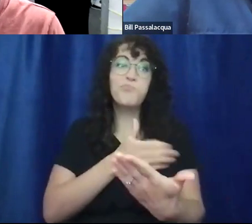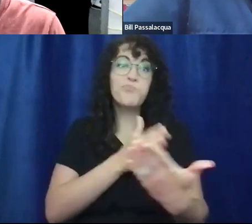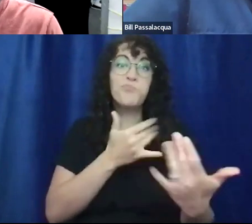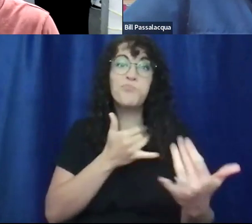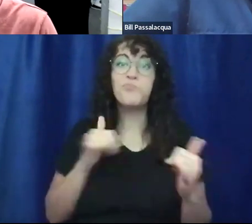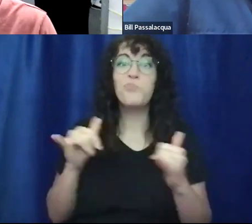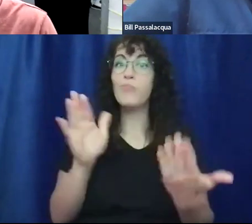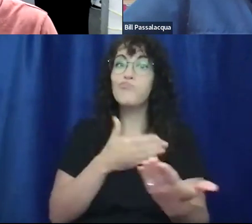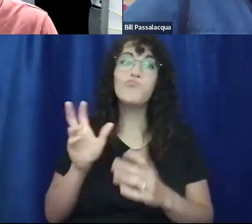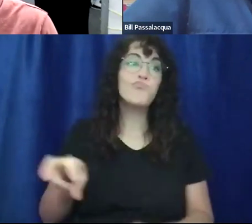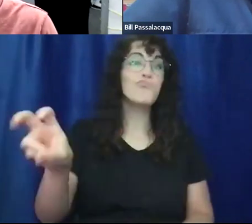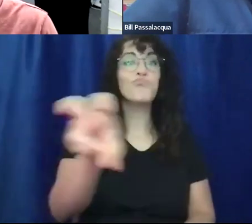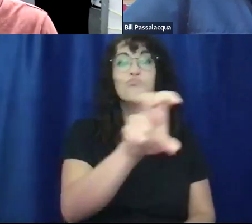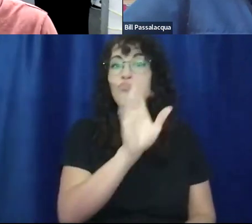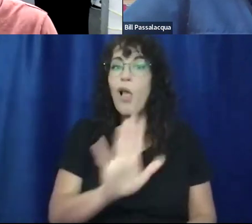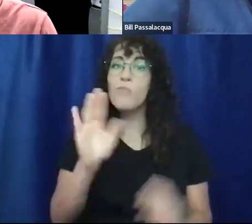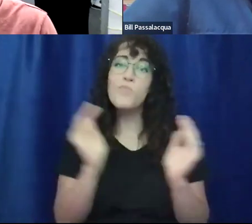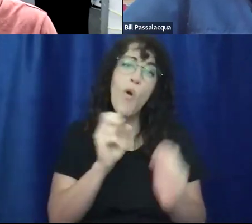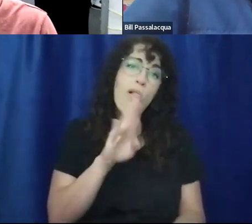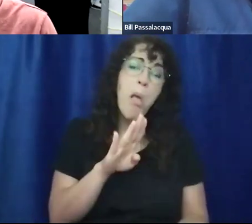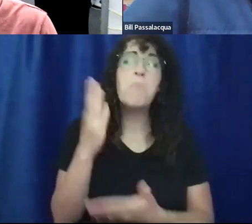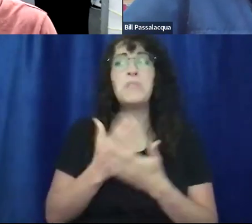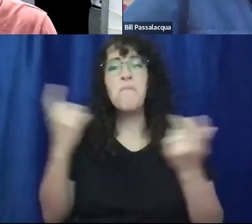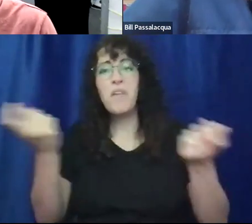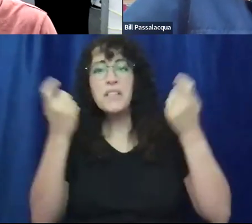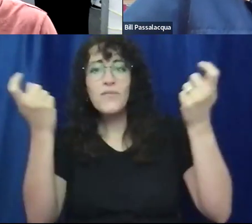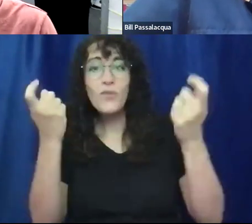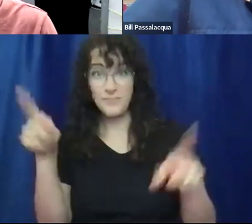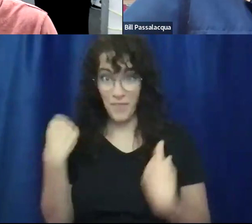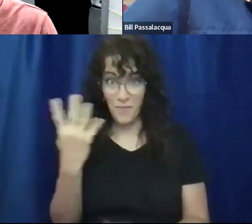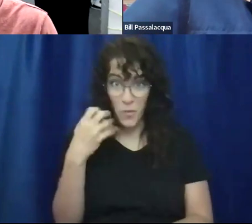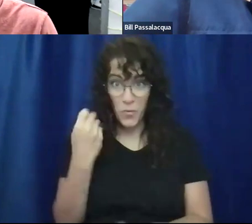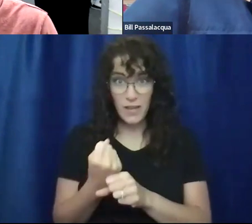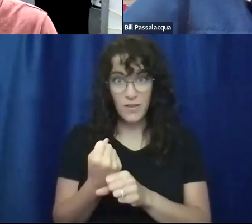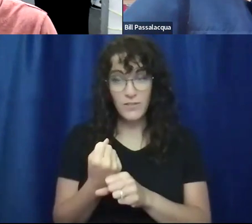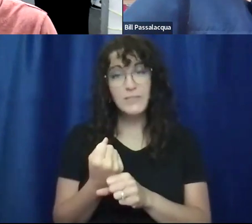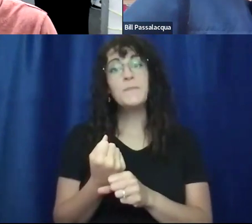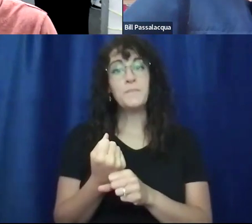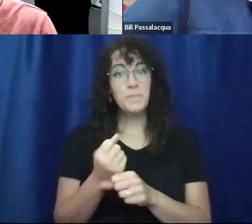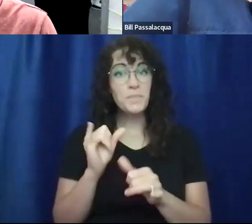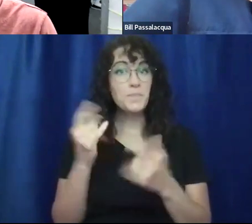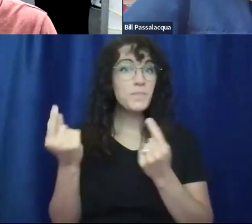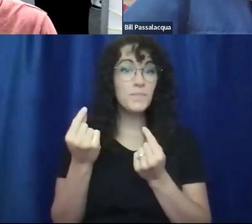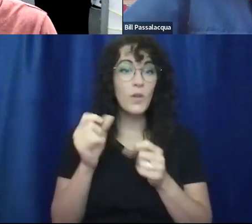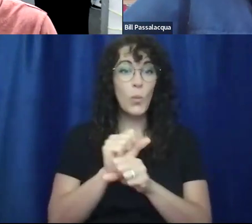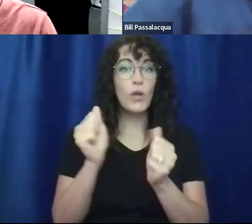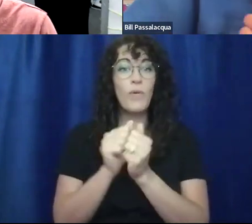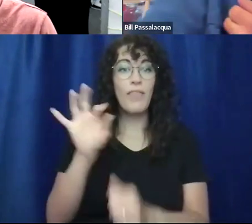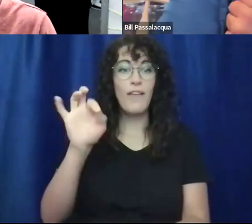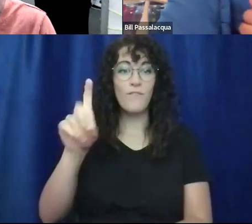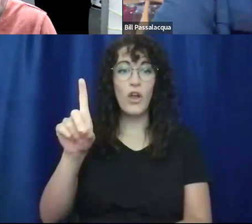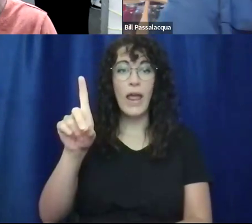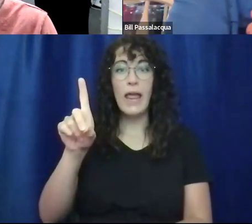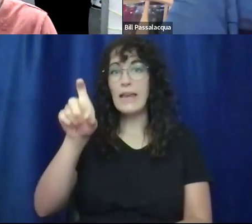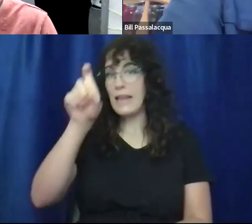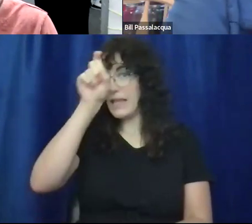over, small clubs and some festivals. The last four years I spent working with the Fred Eaglesmith traveling steam show.